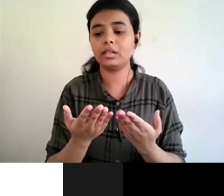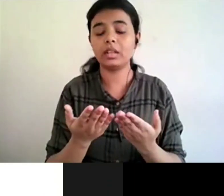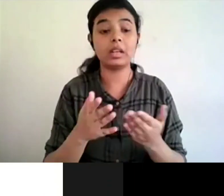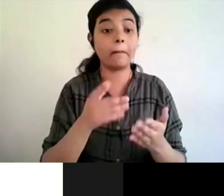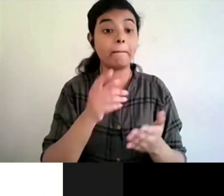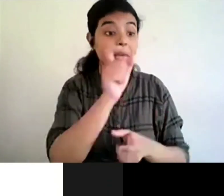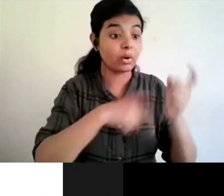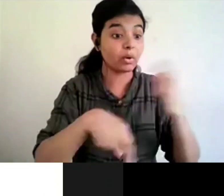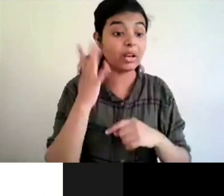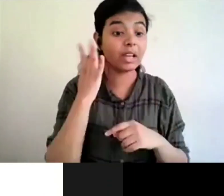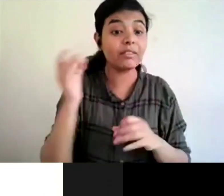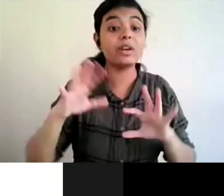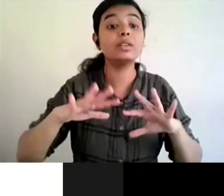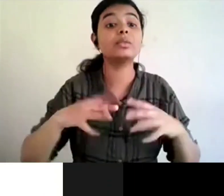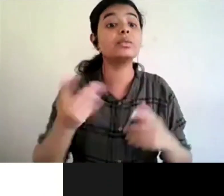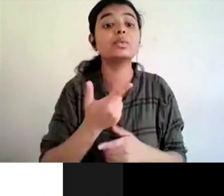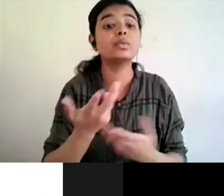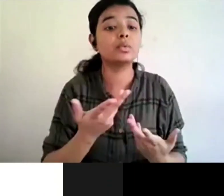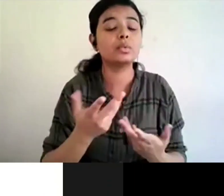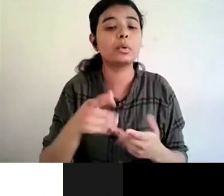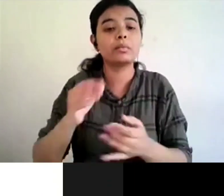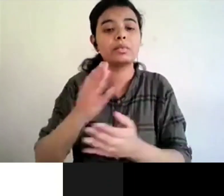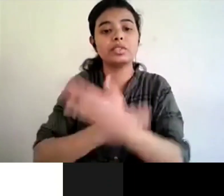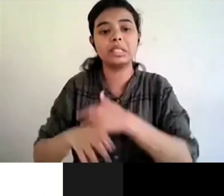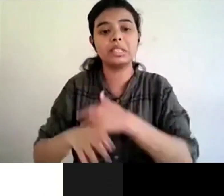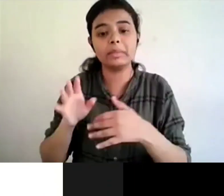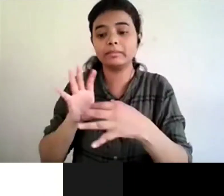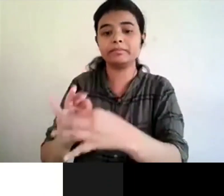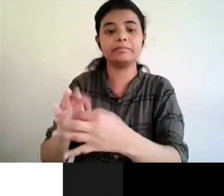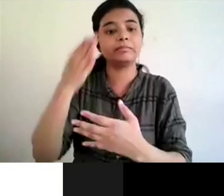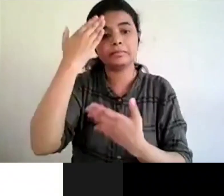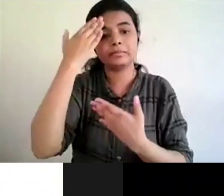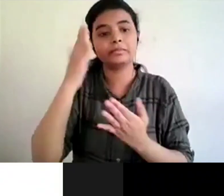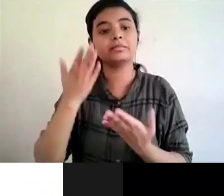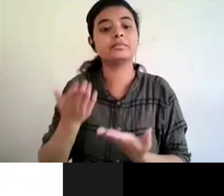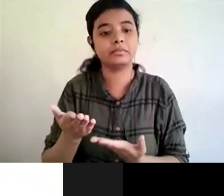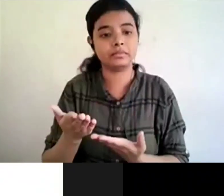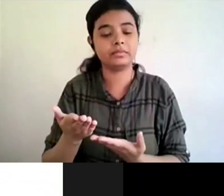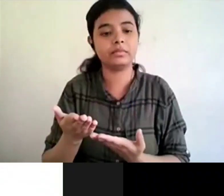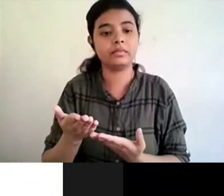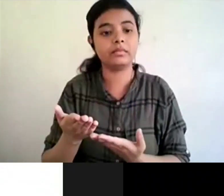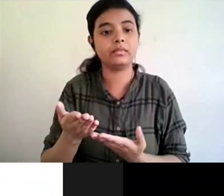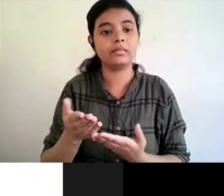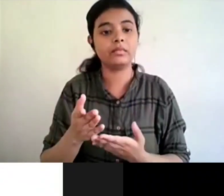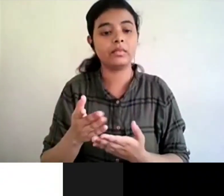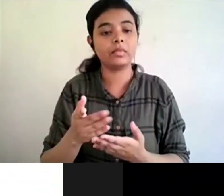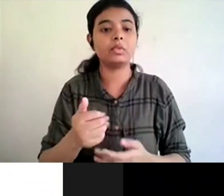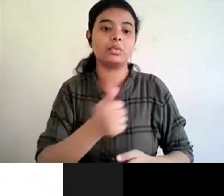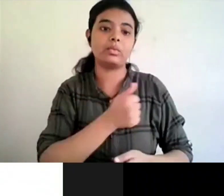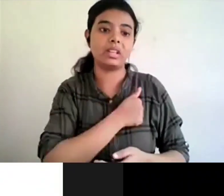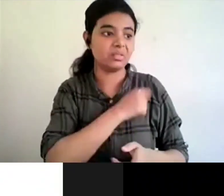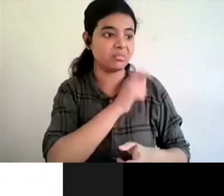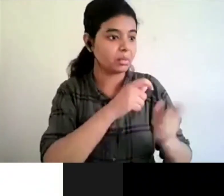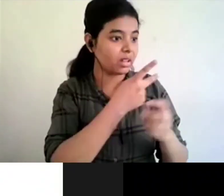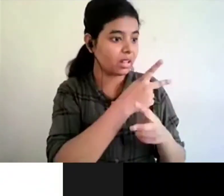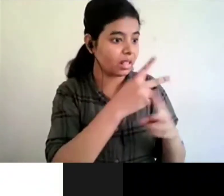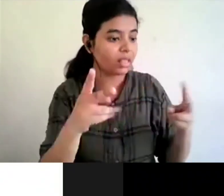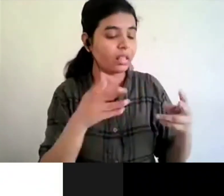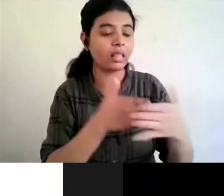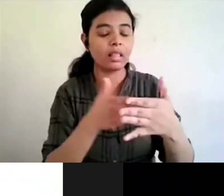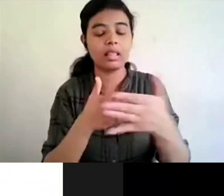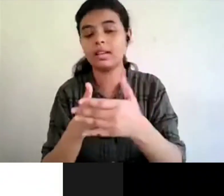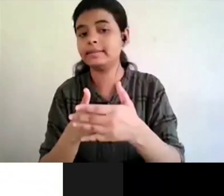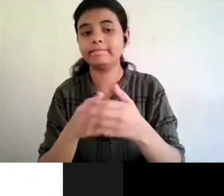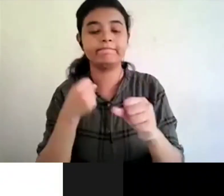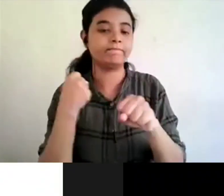the real uh scenario so yes we do have to fight those um attitudinal barriers and